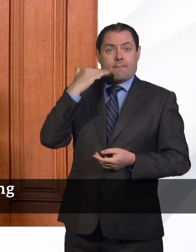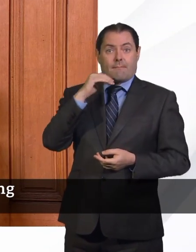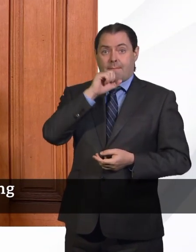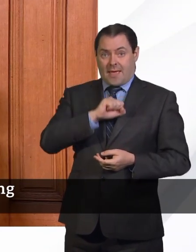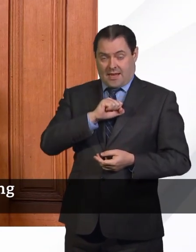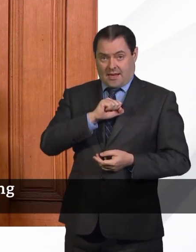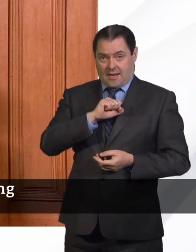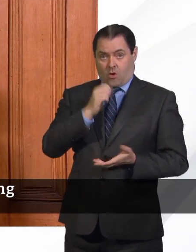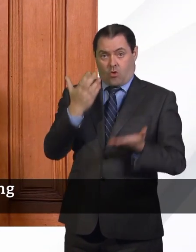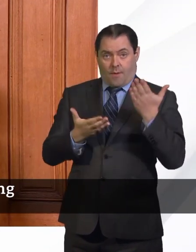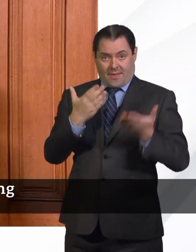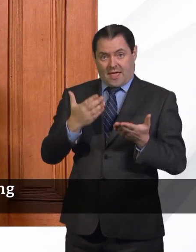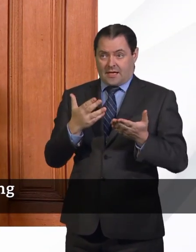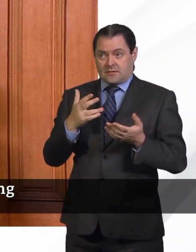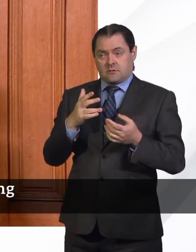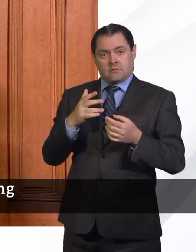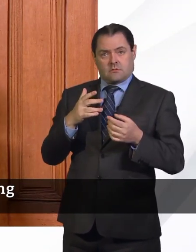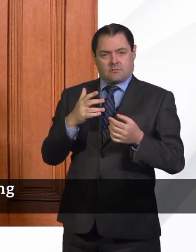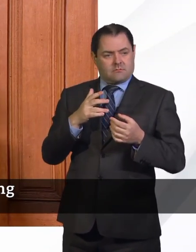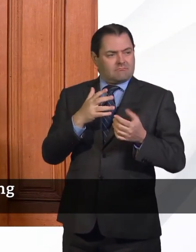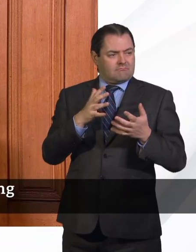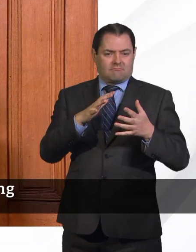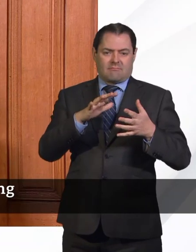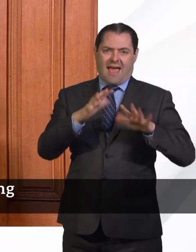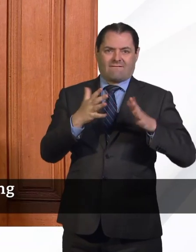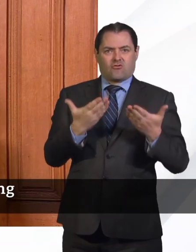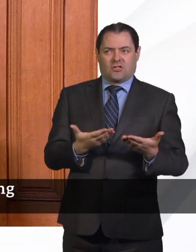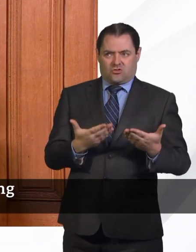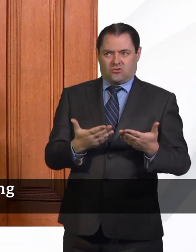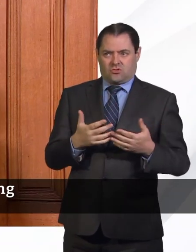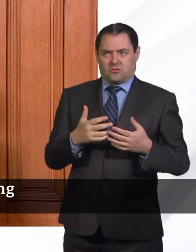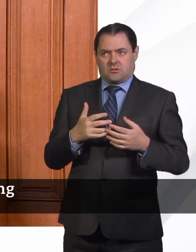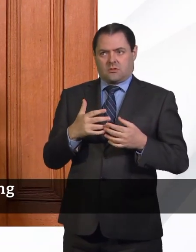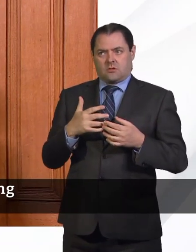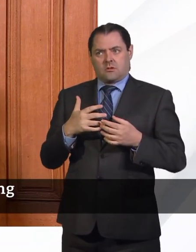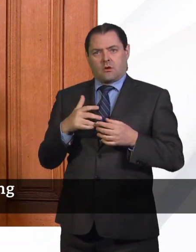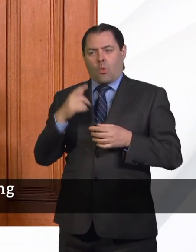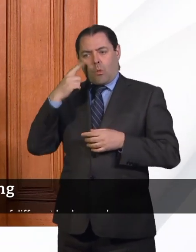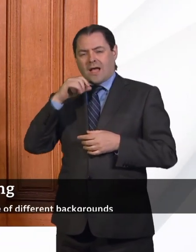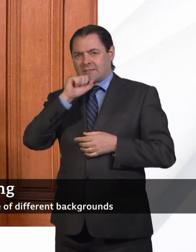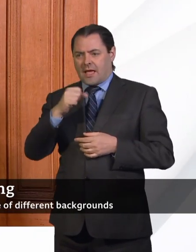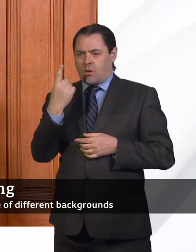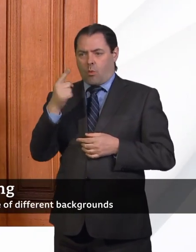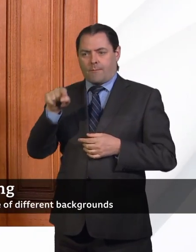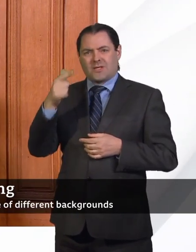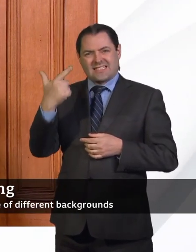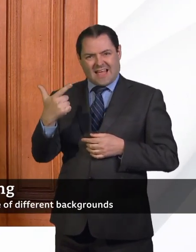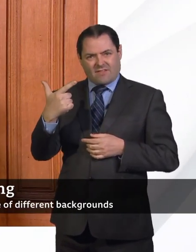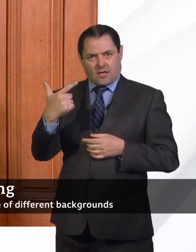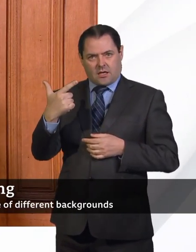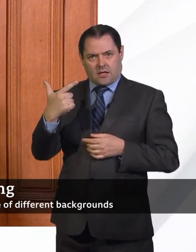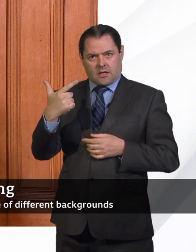in normal times. And it's raised by 1.7 times in white men and, I think,